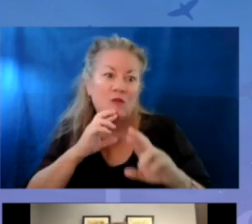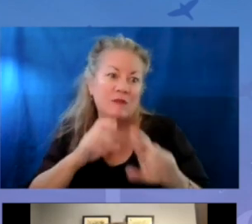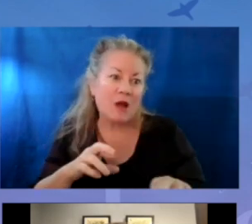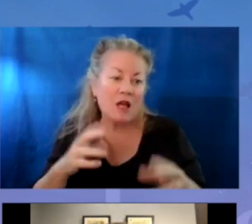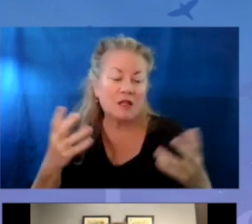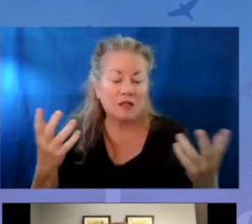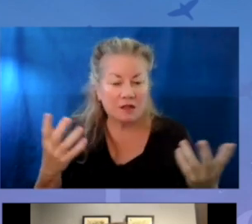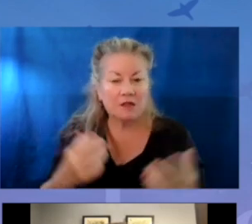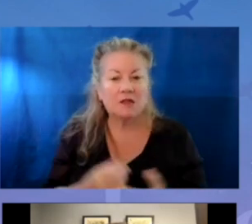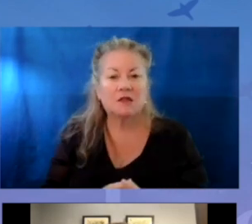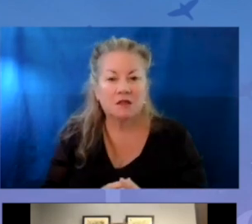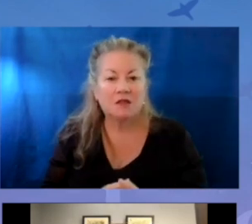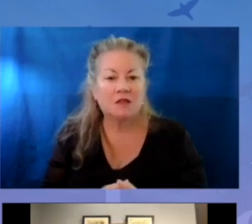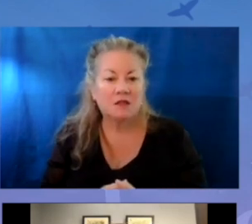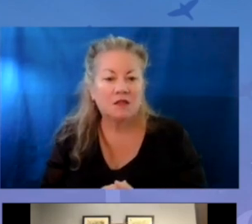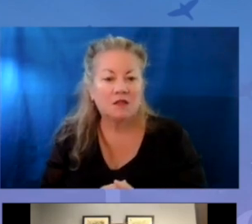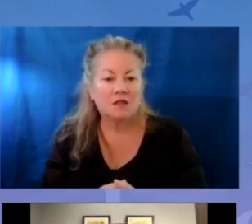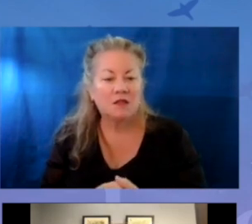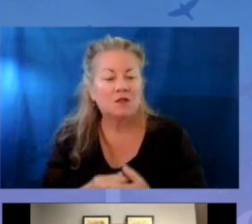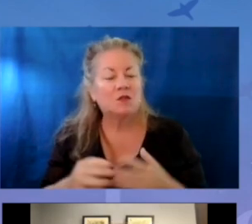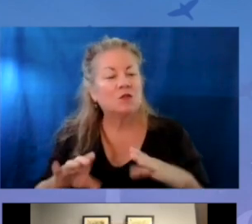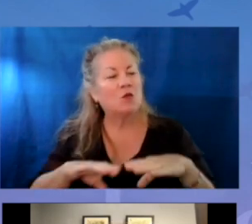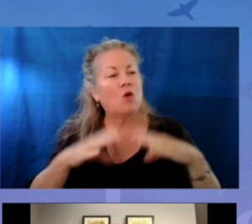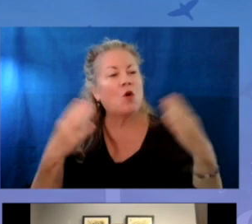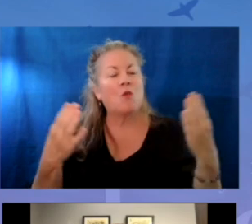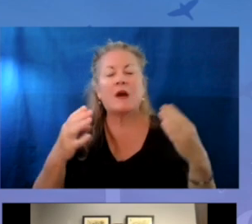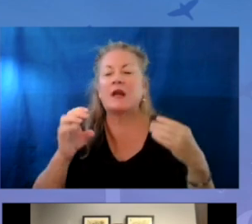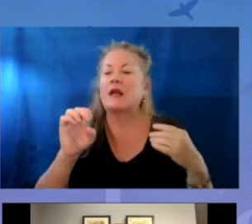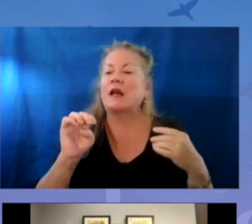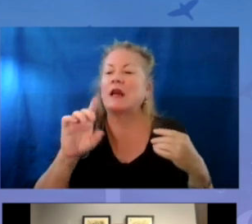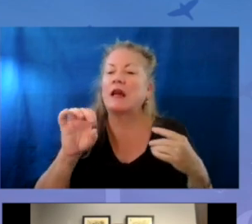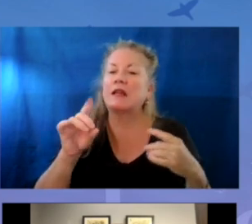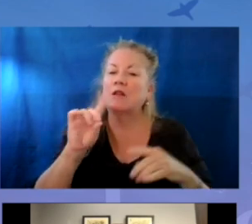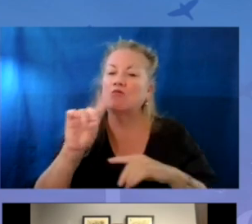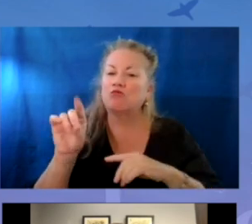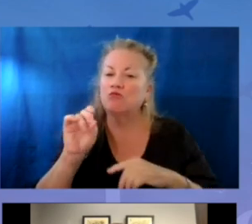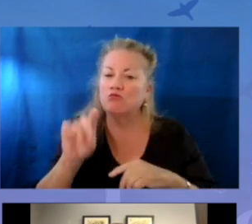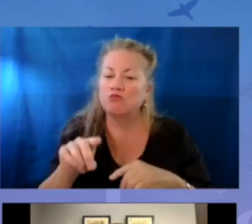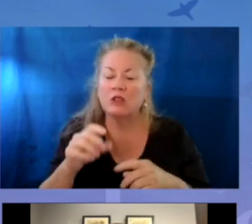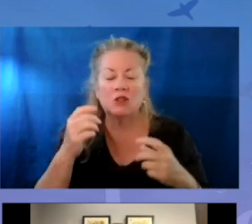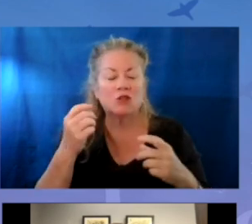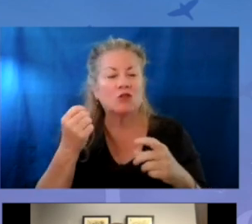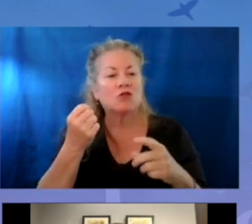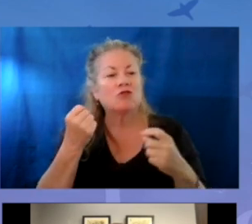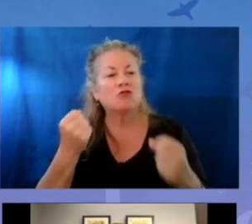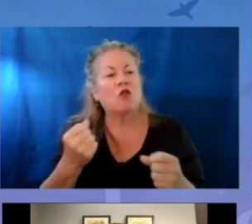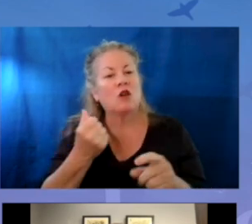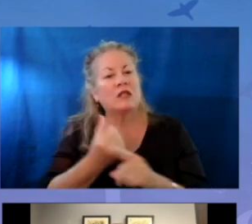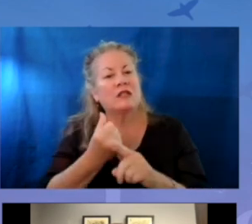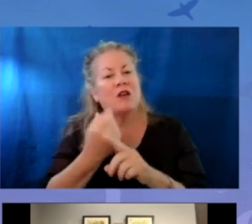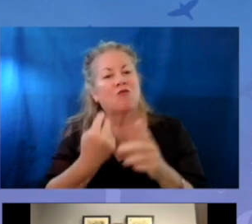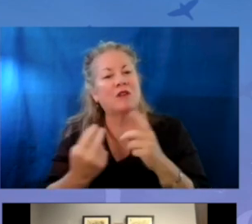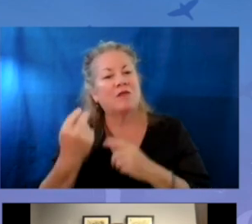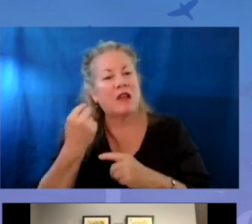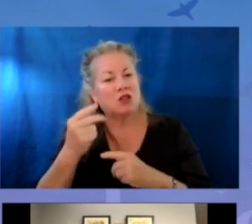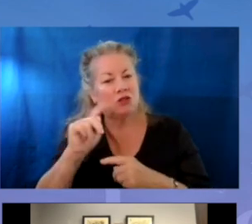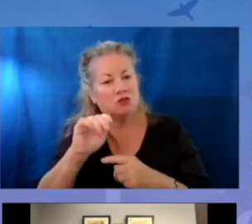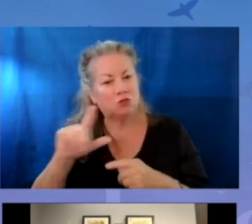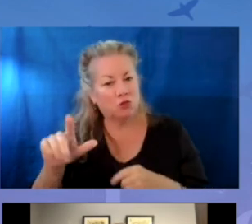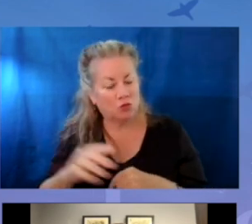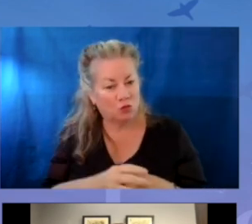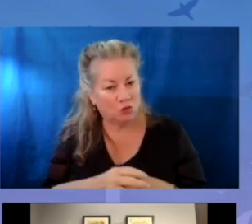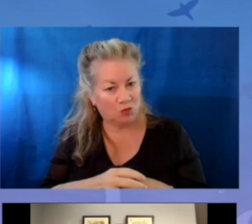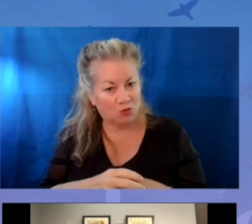responded to open-ended prompts. It's a strong self-reflection tool, and as you heard Anjali